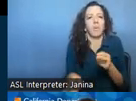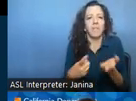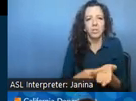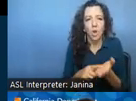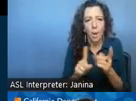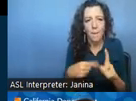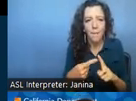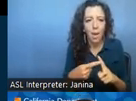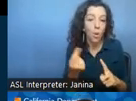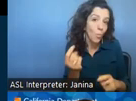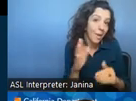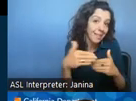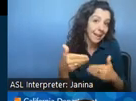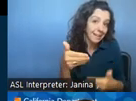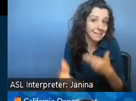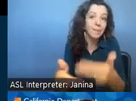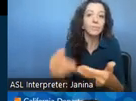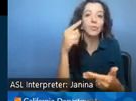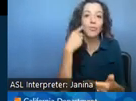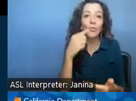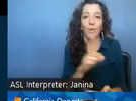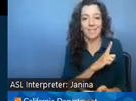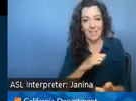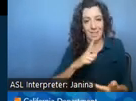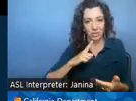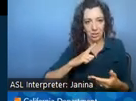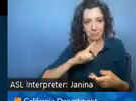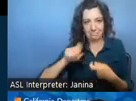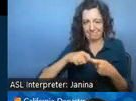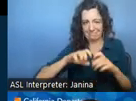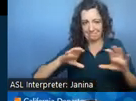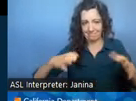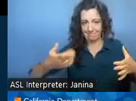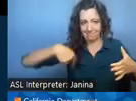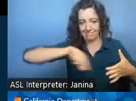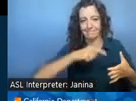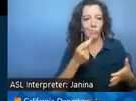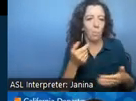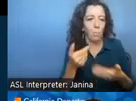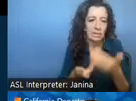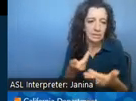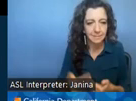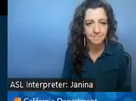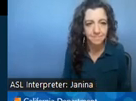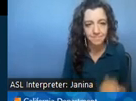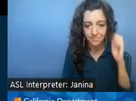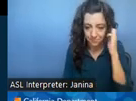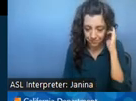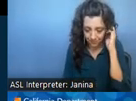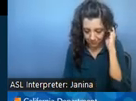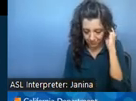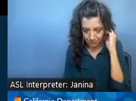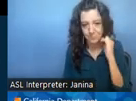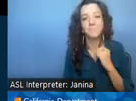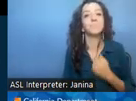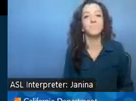uh next steps for uh the legislature so um you know what we've been hearing about